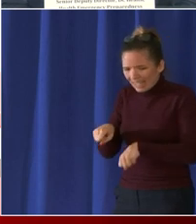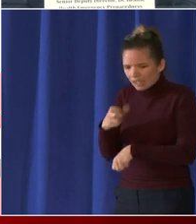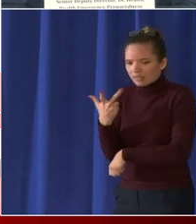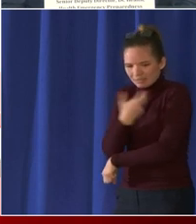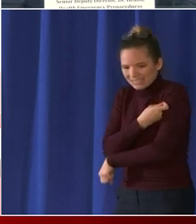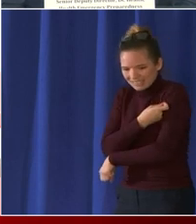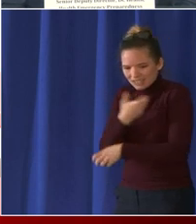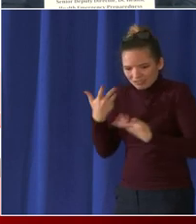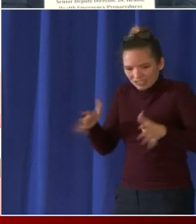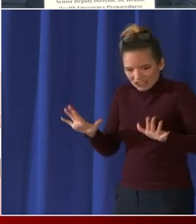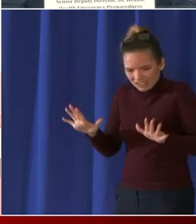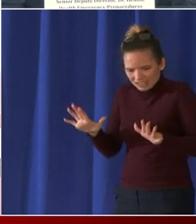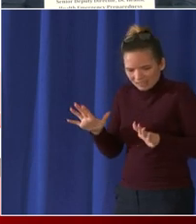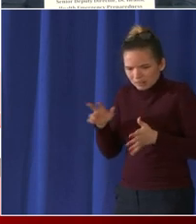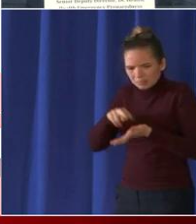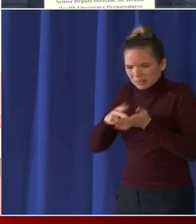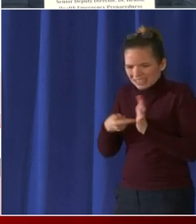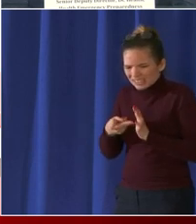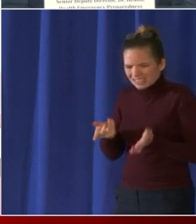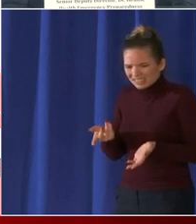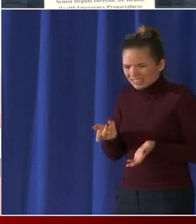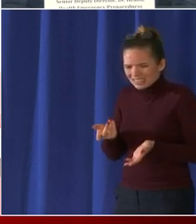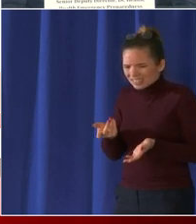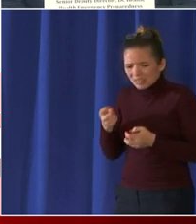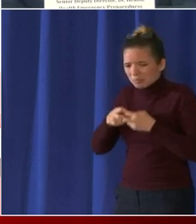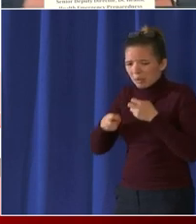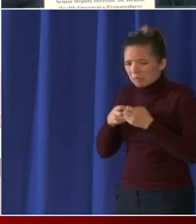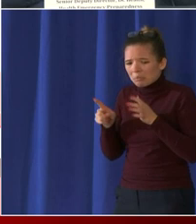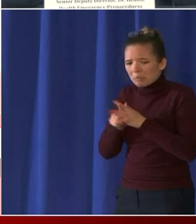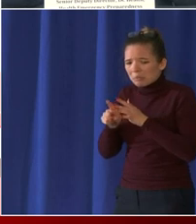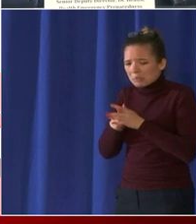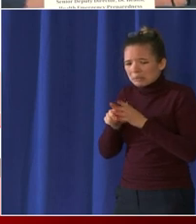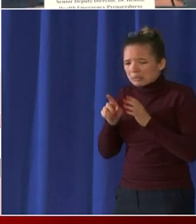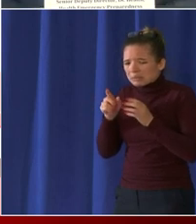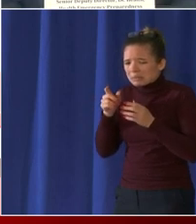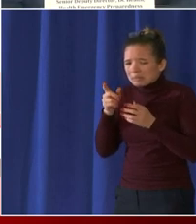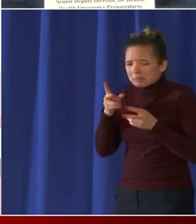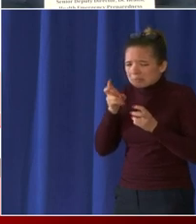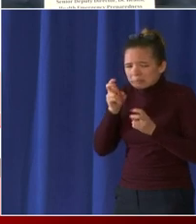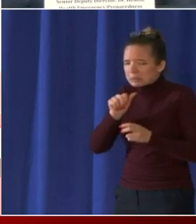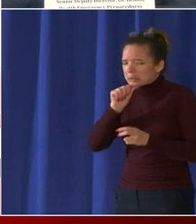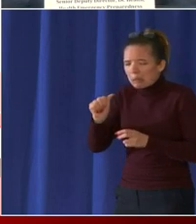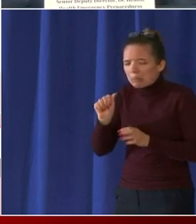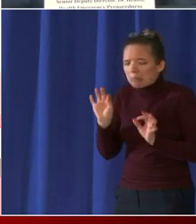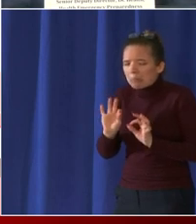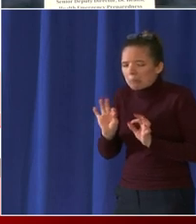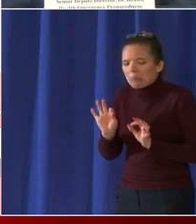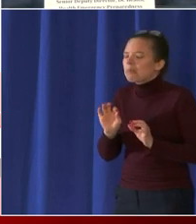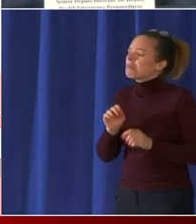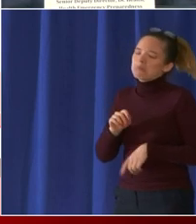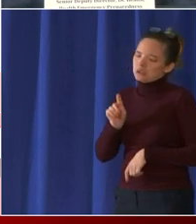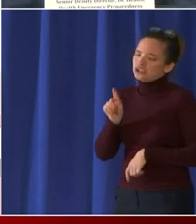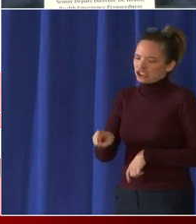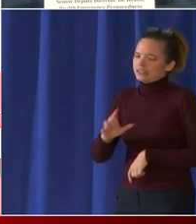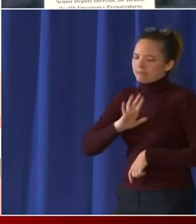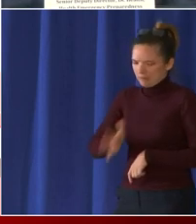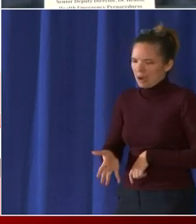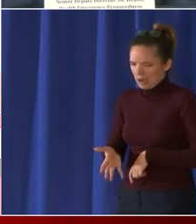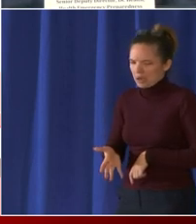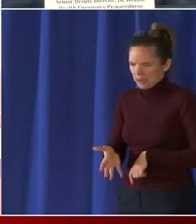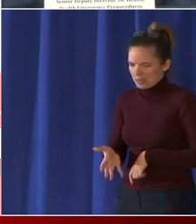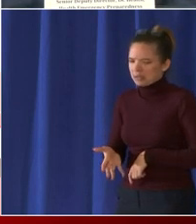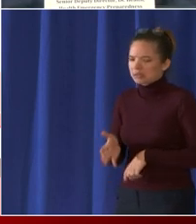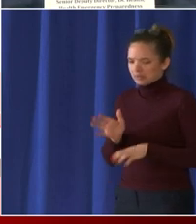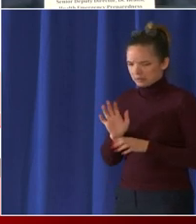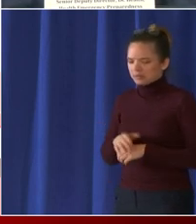likely to have a very mild case but we want you to stay home for that uh so our call there is just to stay home and keep the burden off the hospital and then my follow-up on hospitals